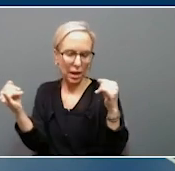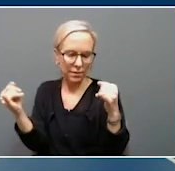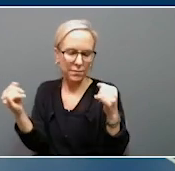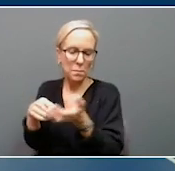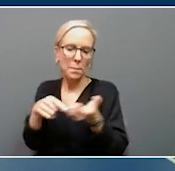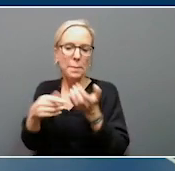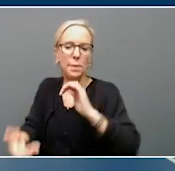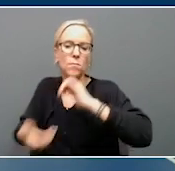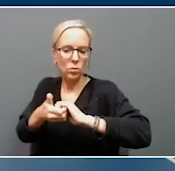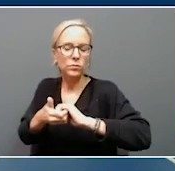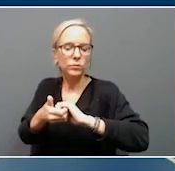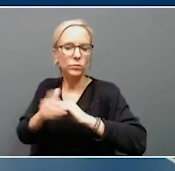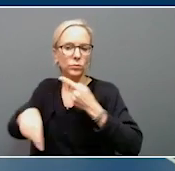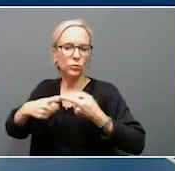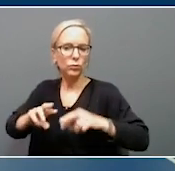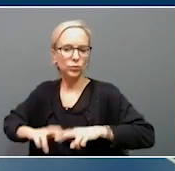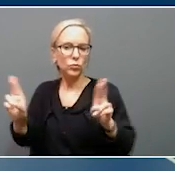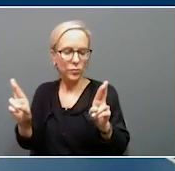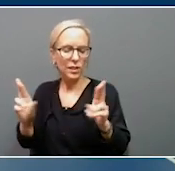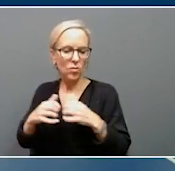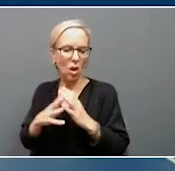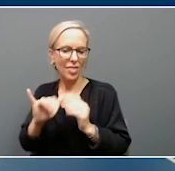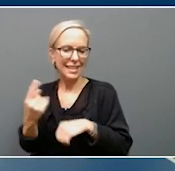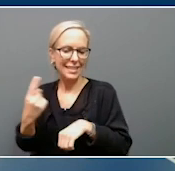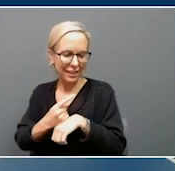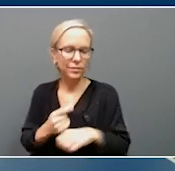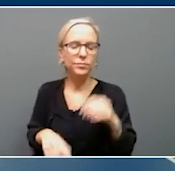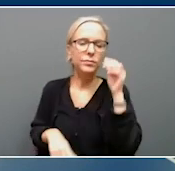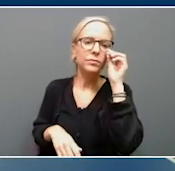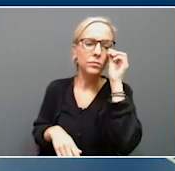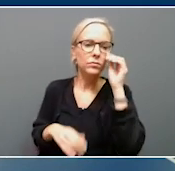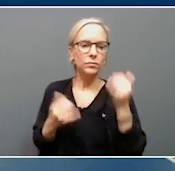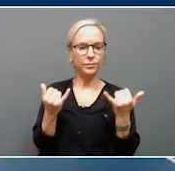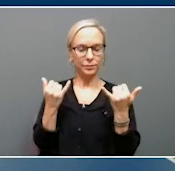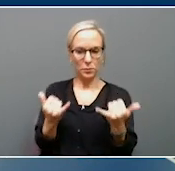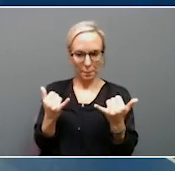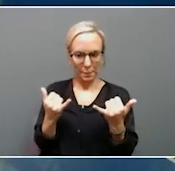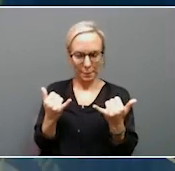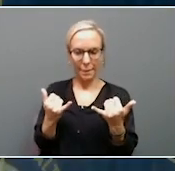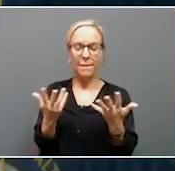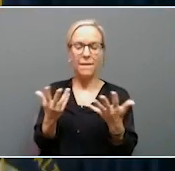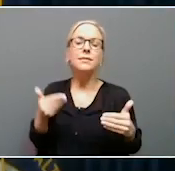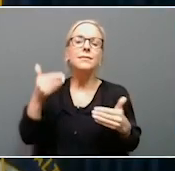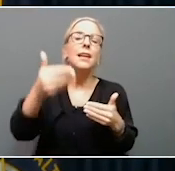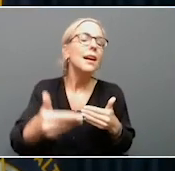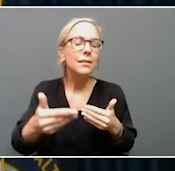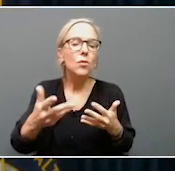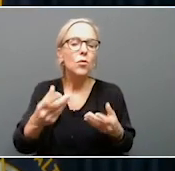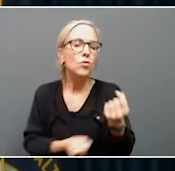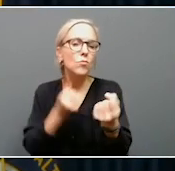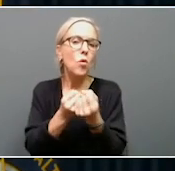when those launch that day. So, today, I'm going to take another step to support sports betting by